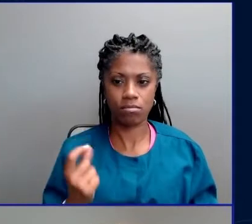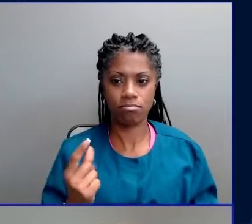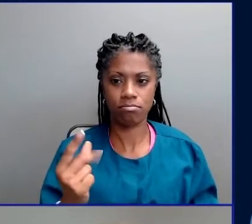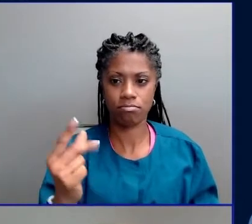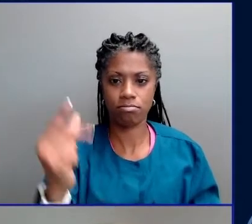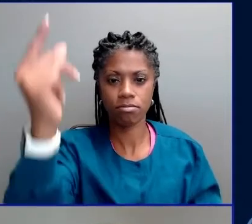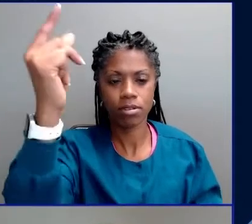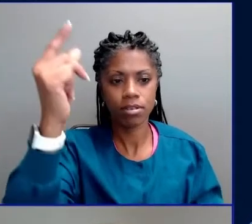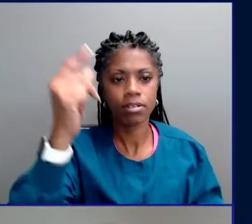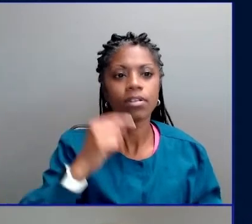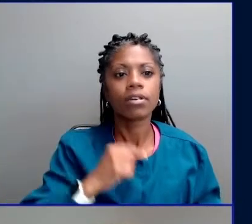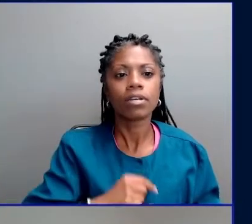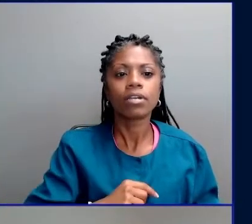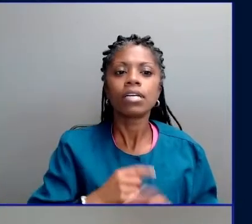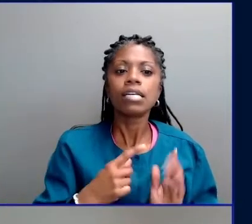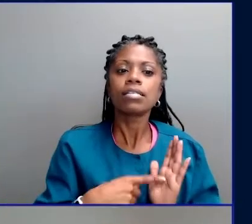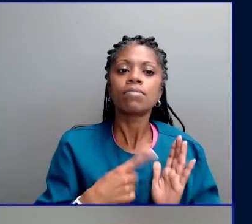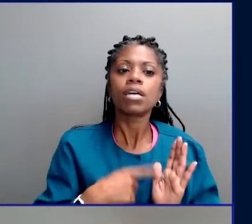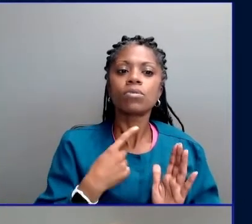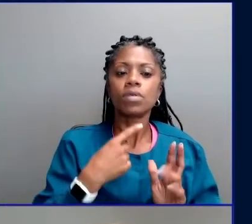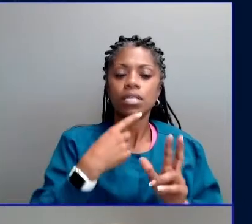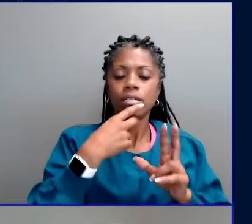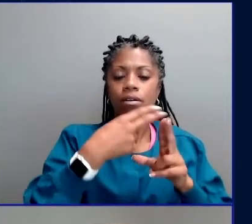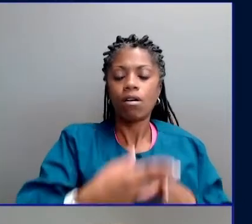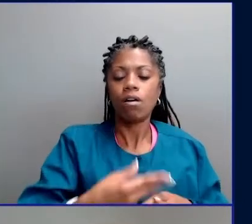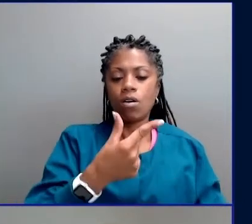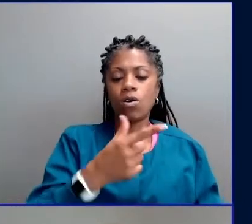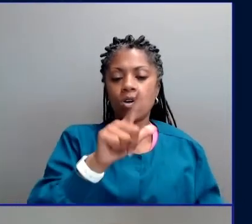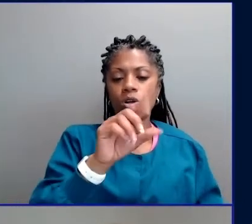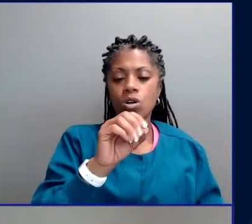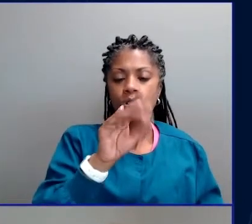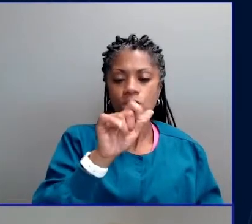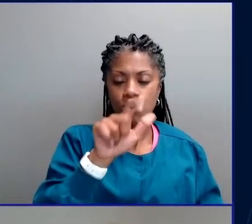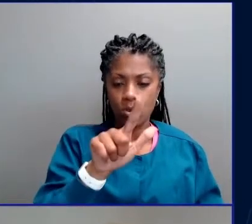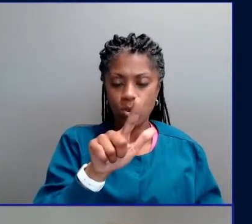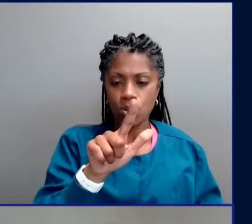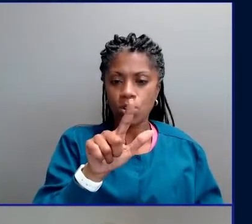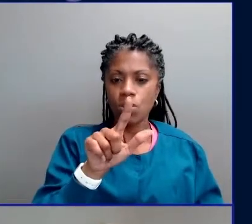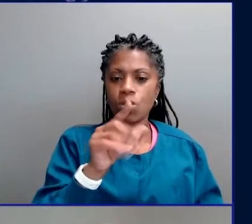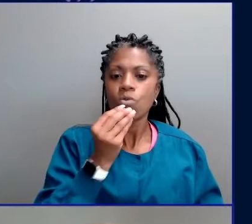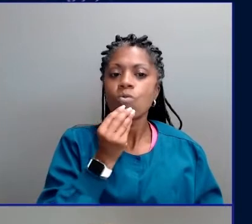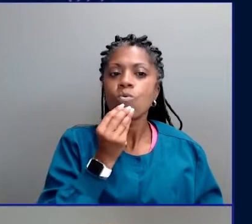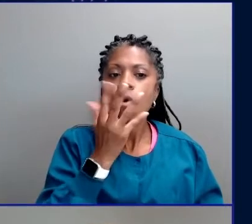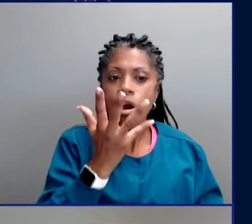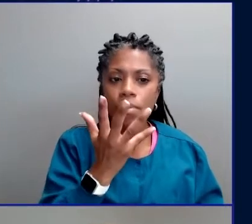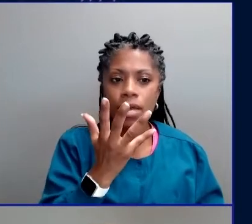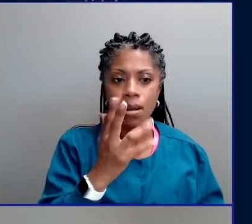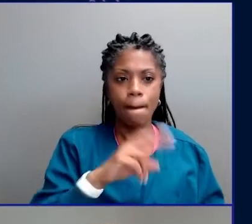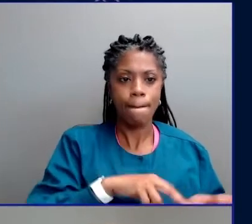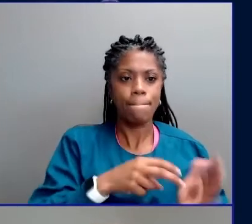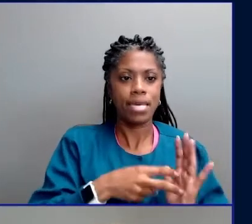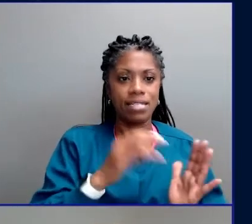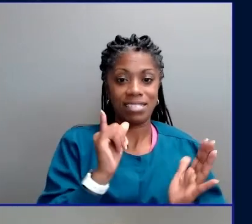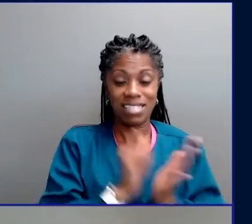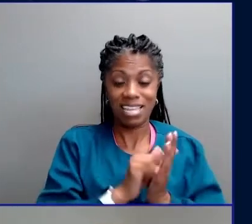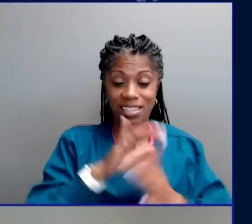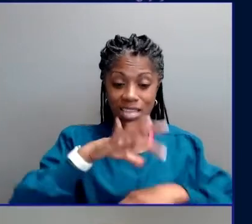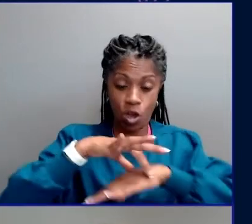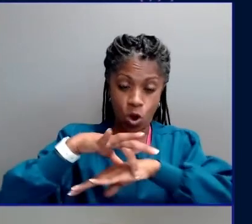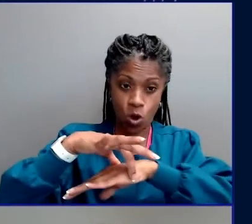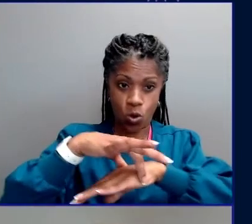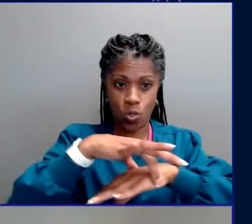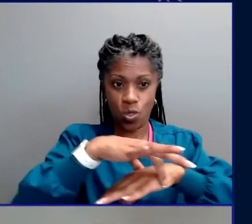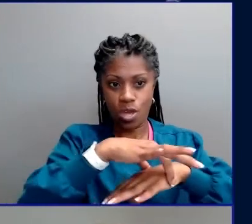we often call it, is an increase in the average temperature of our planet. But what we experience where we live in our lives